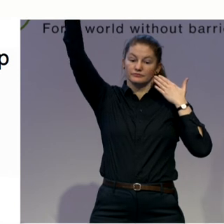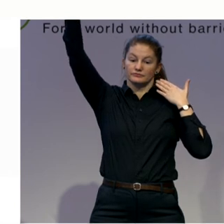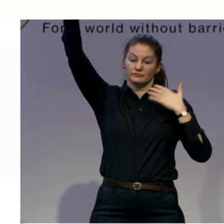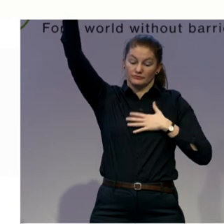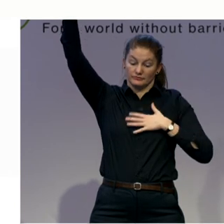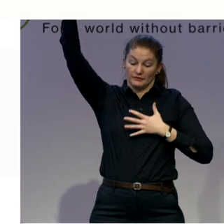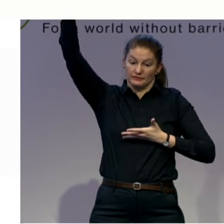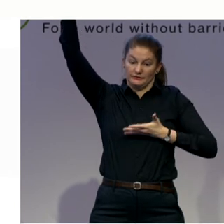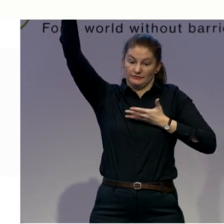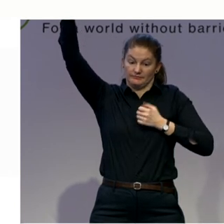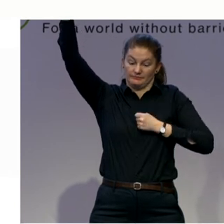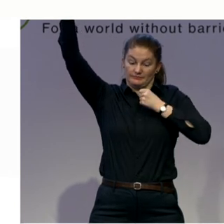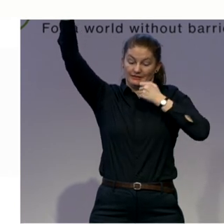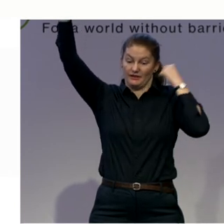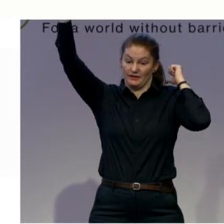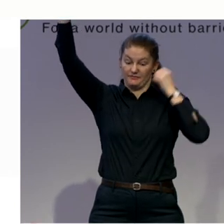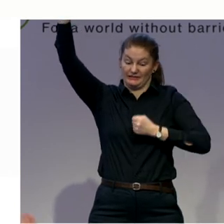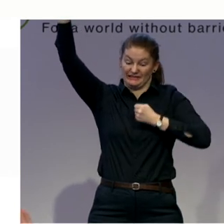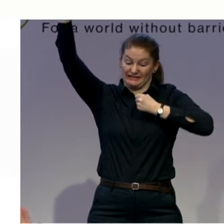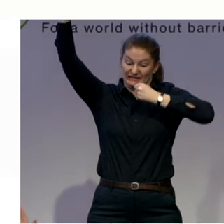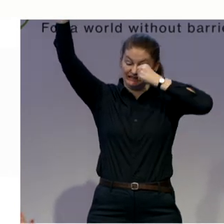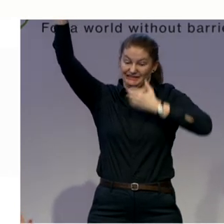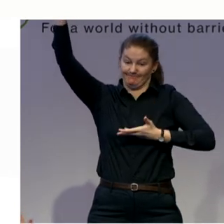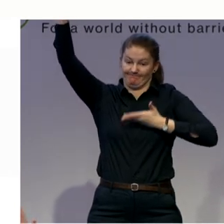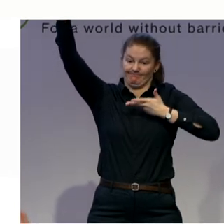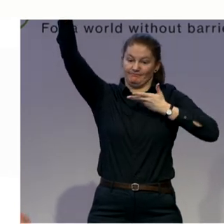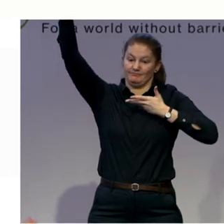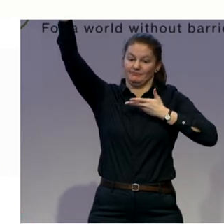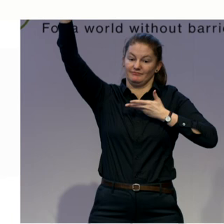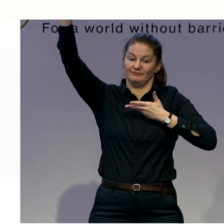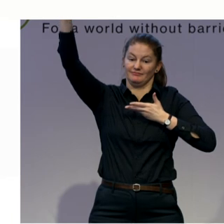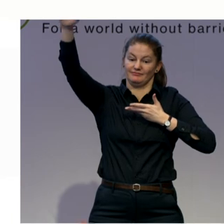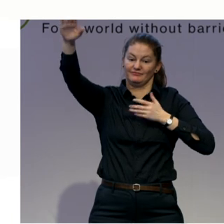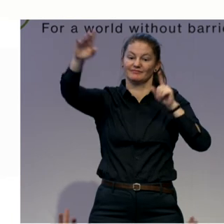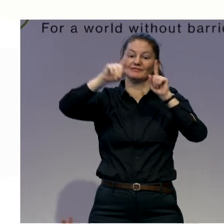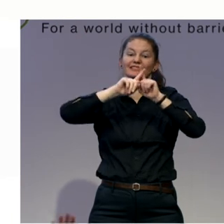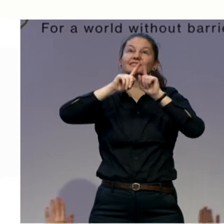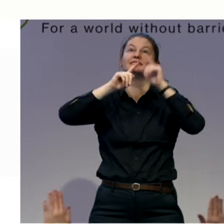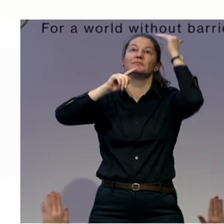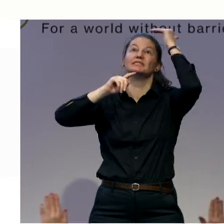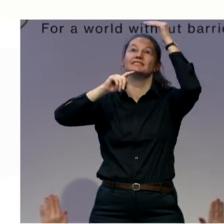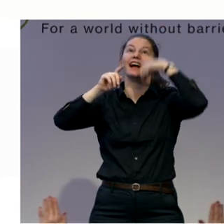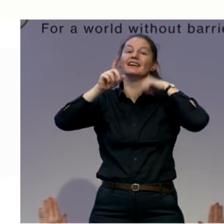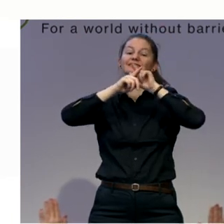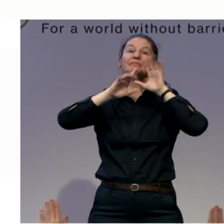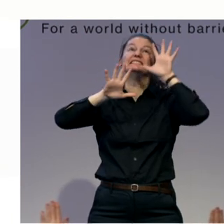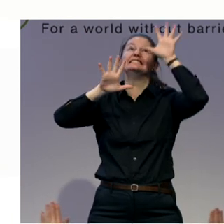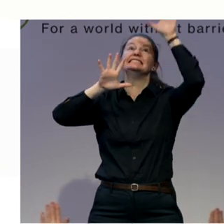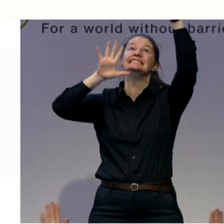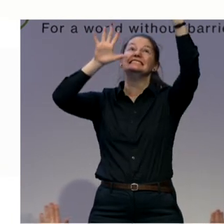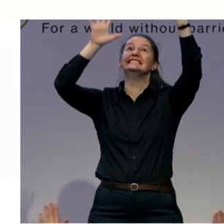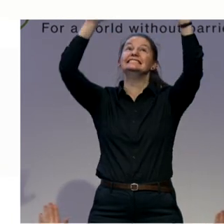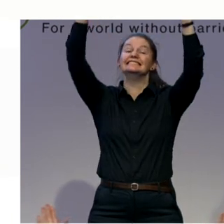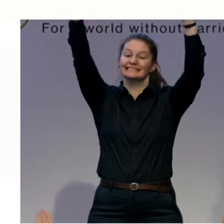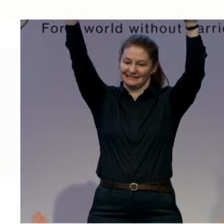and your head touching the ceiling. And come back. And the last one. Inhale. And move your arms up